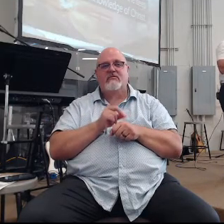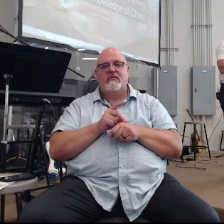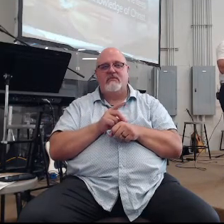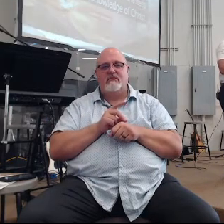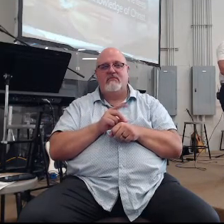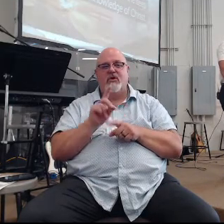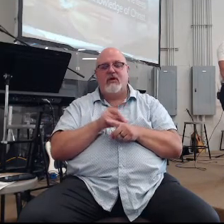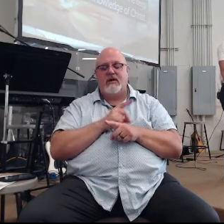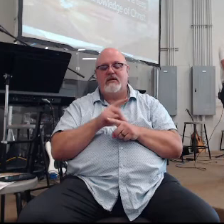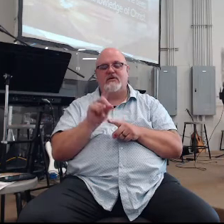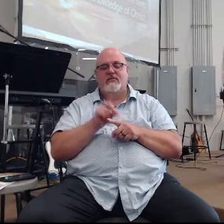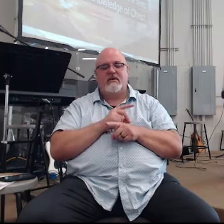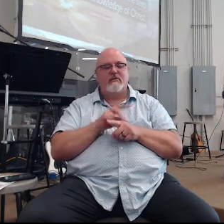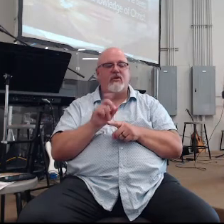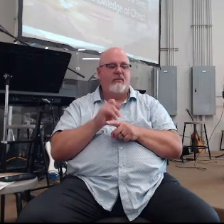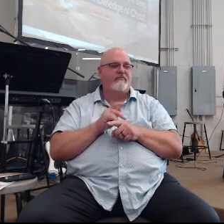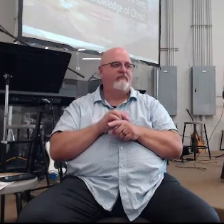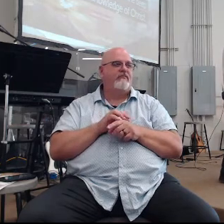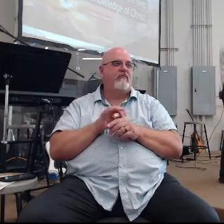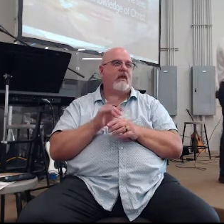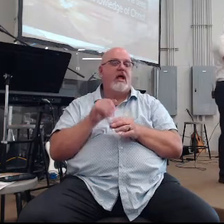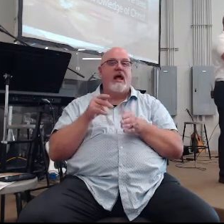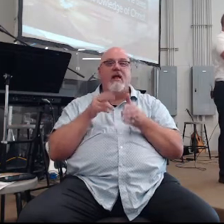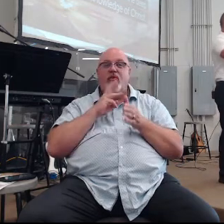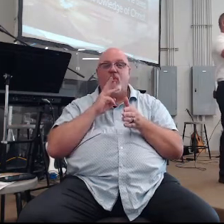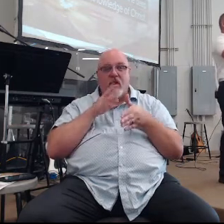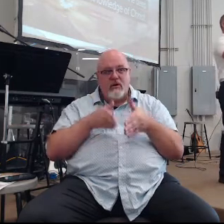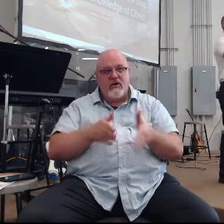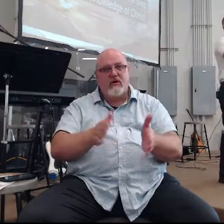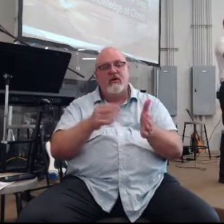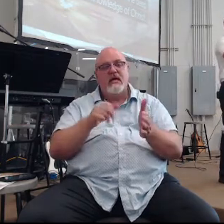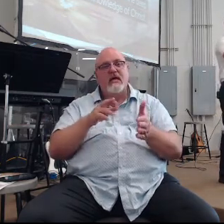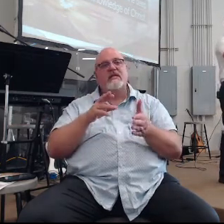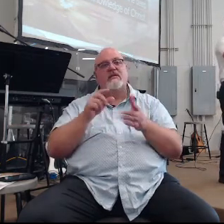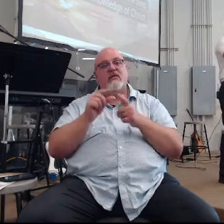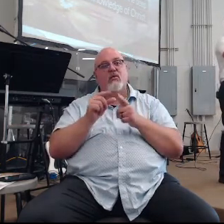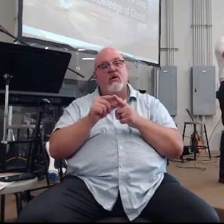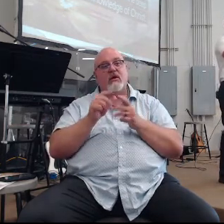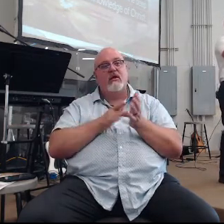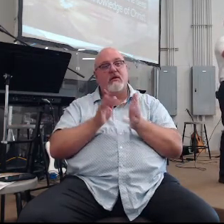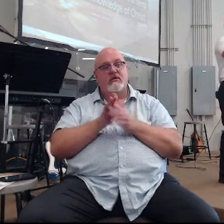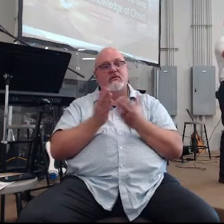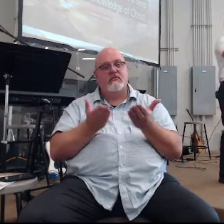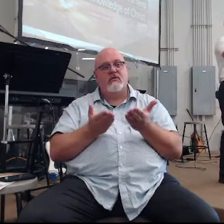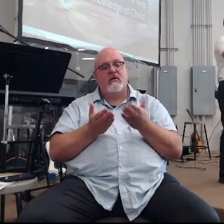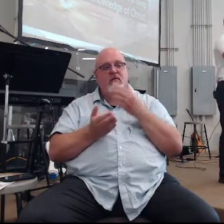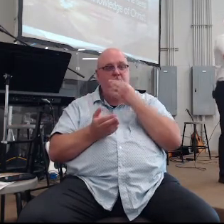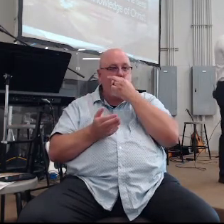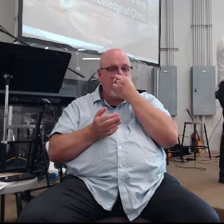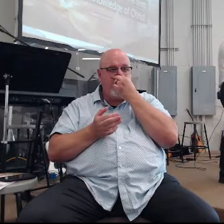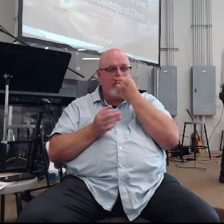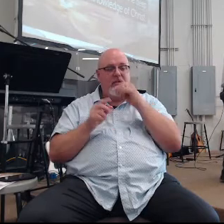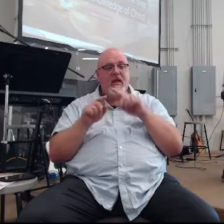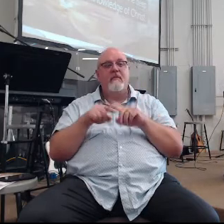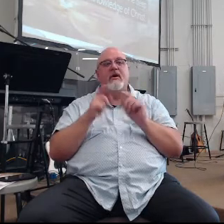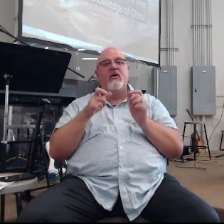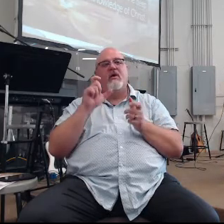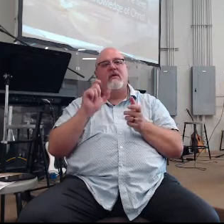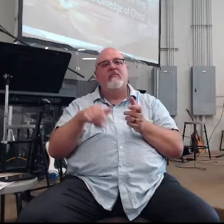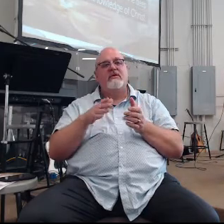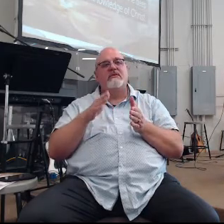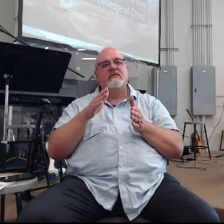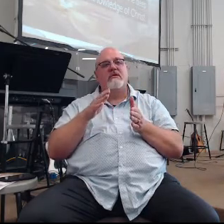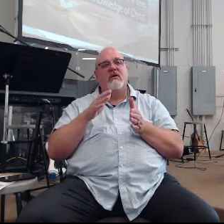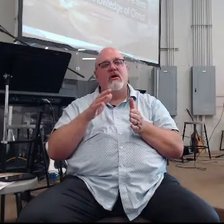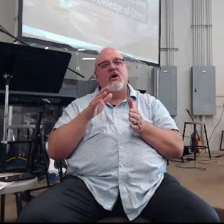is prayer and the stream the river is the word right but we have got to be